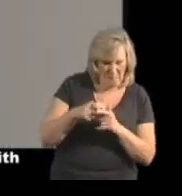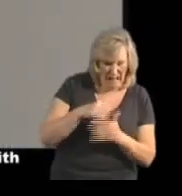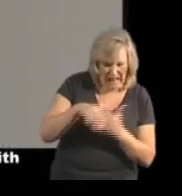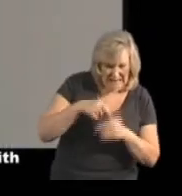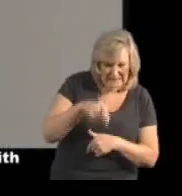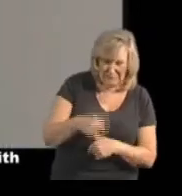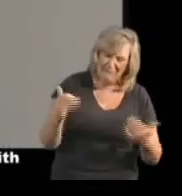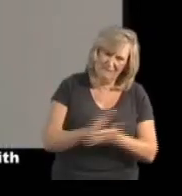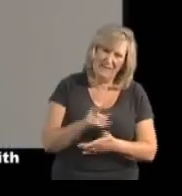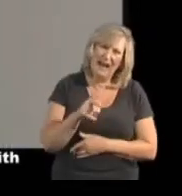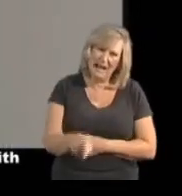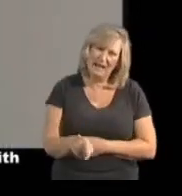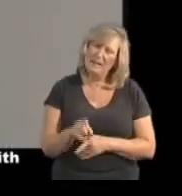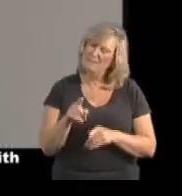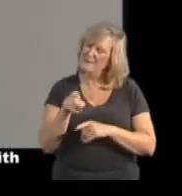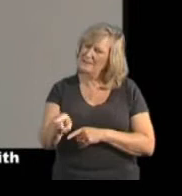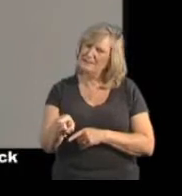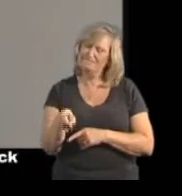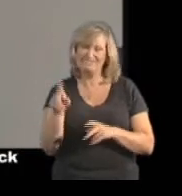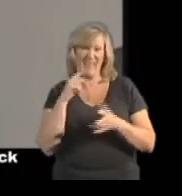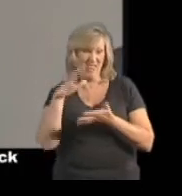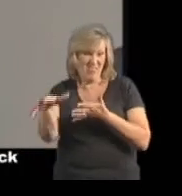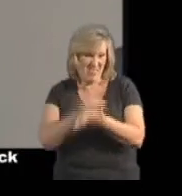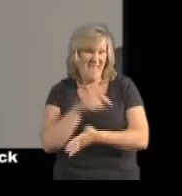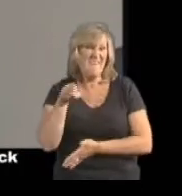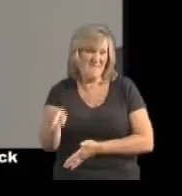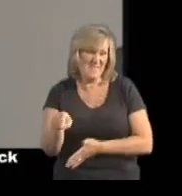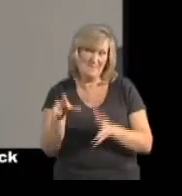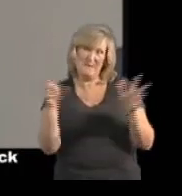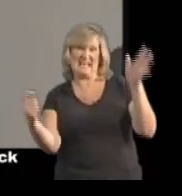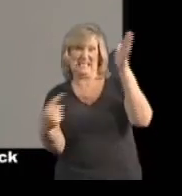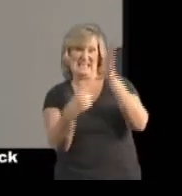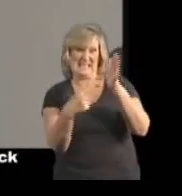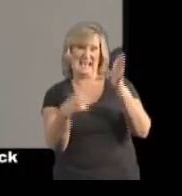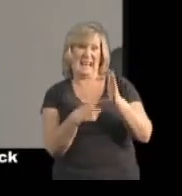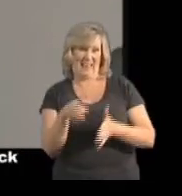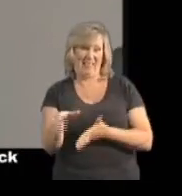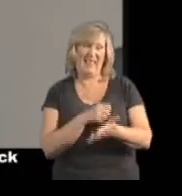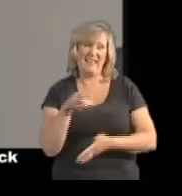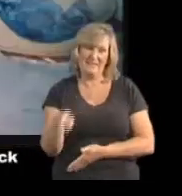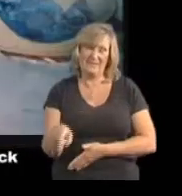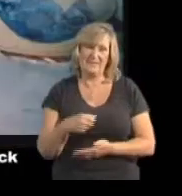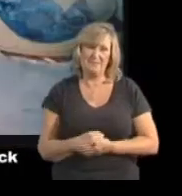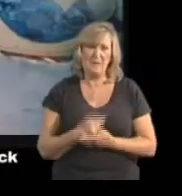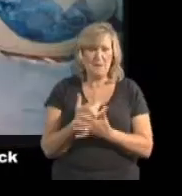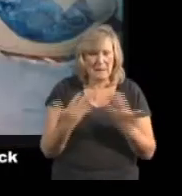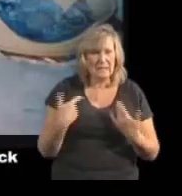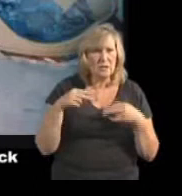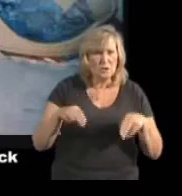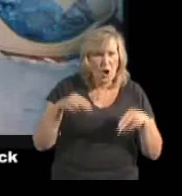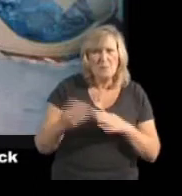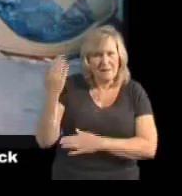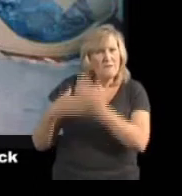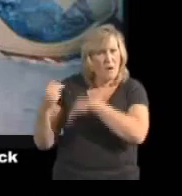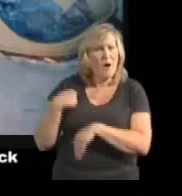with a capital T. I have had many ducks before but